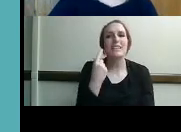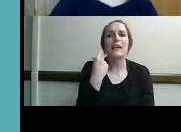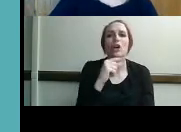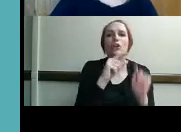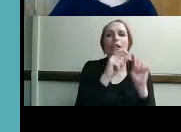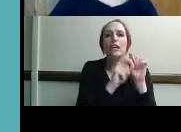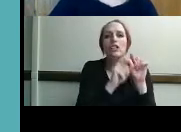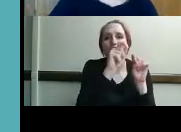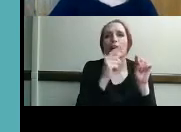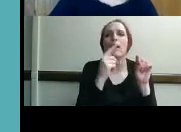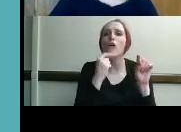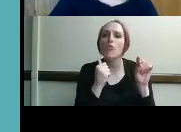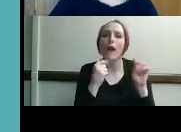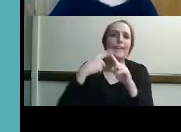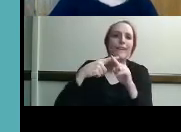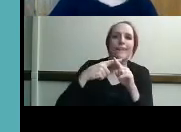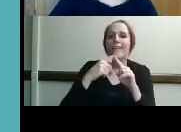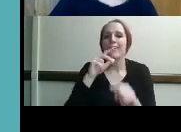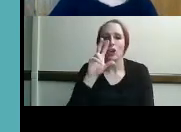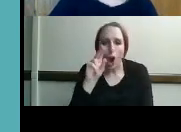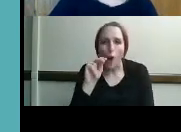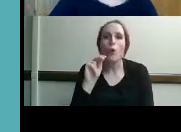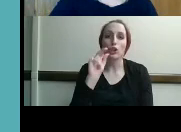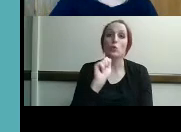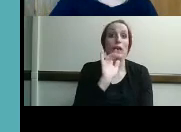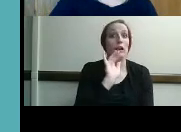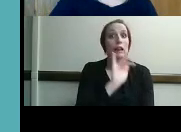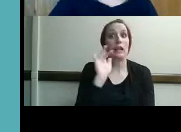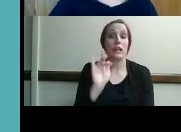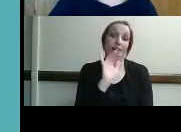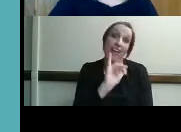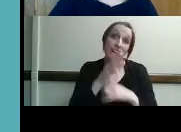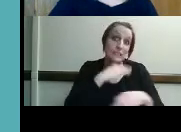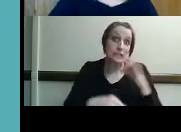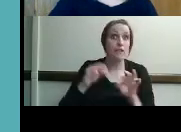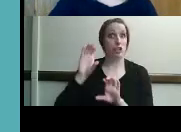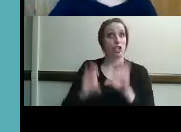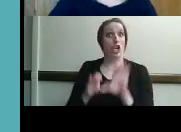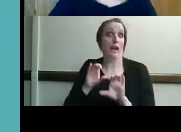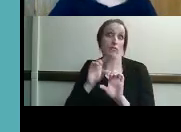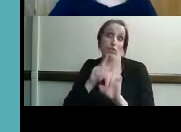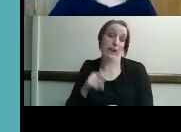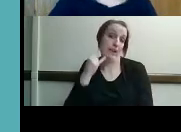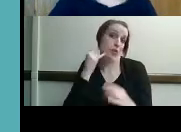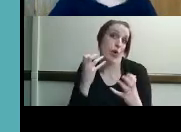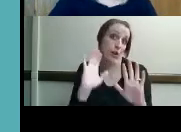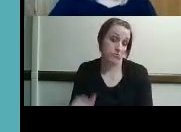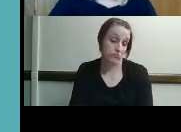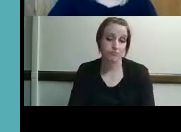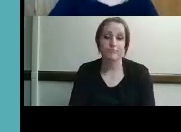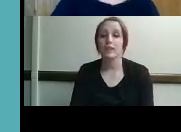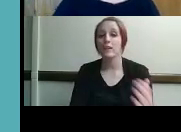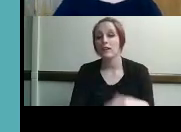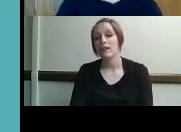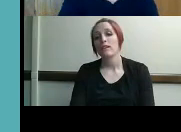be able to see that as well and we've got one chat um so molly says i guess i would ask what